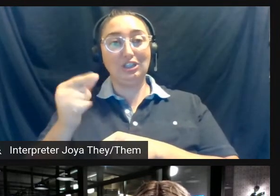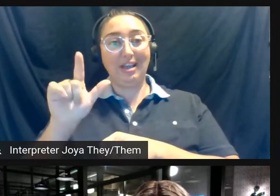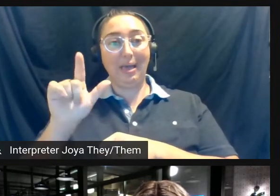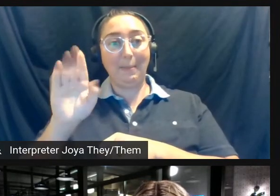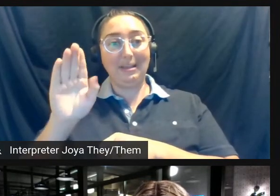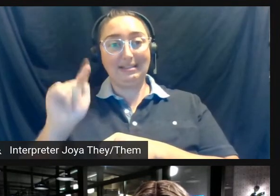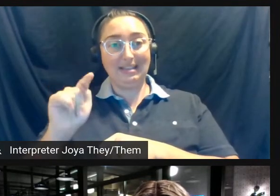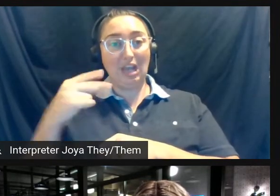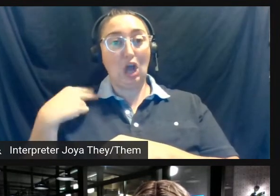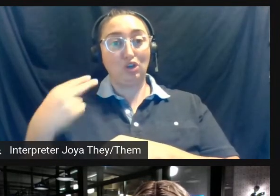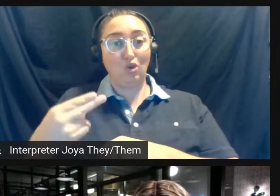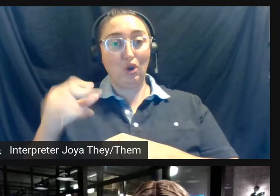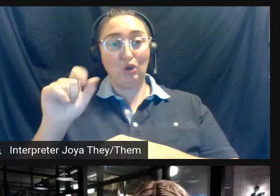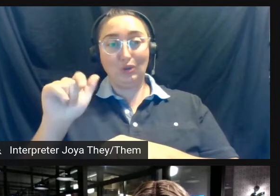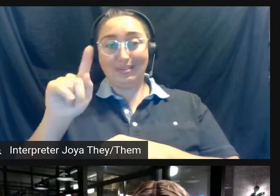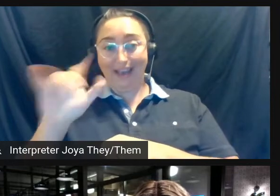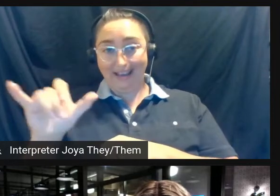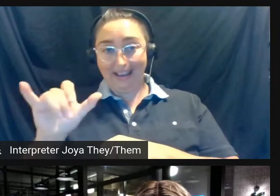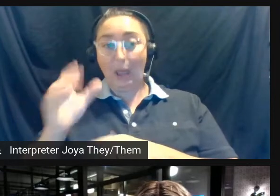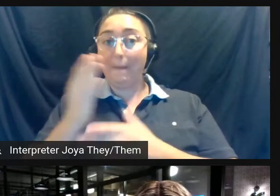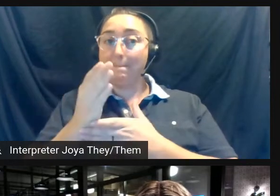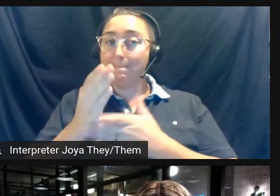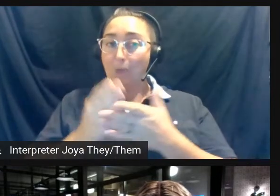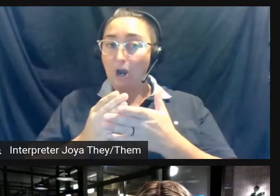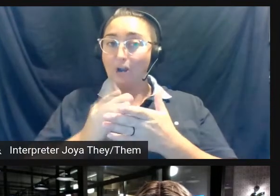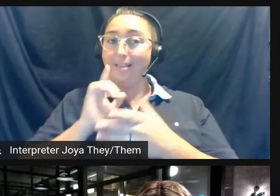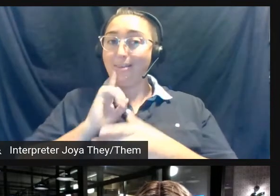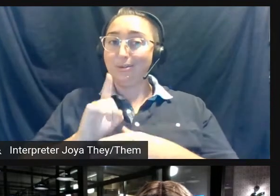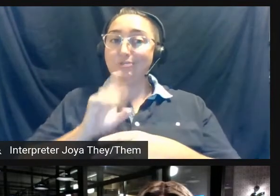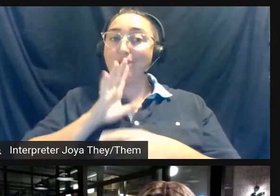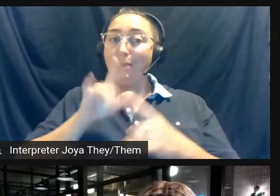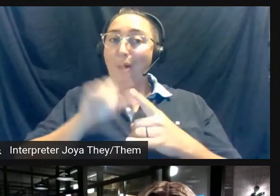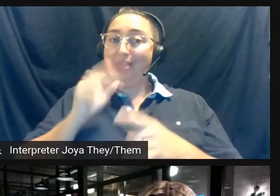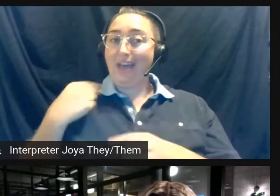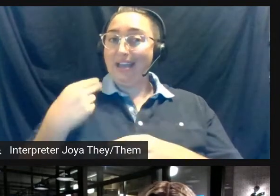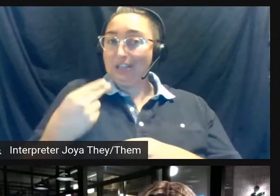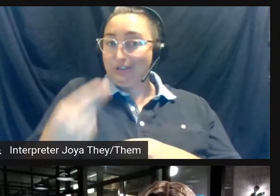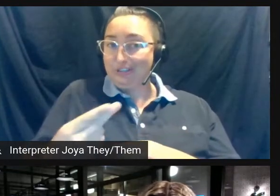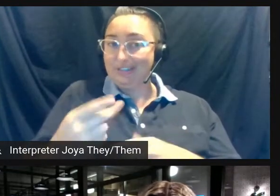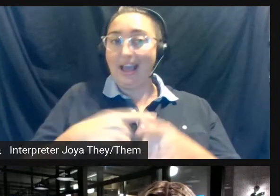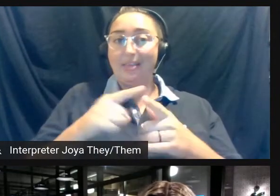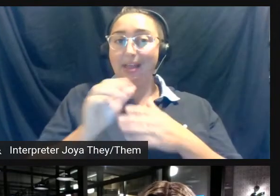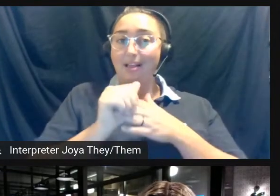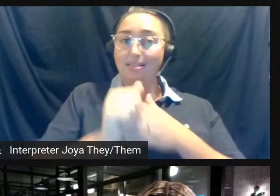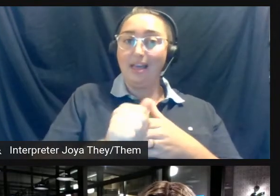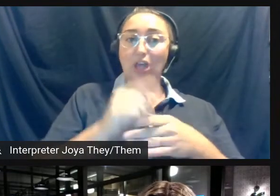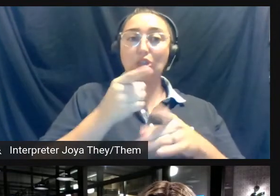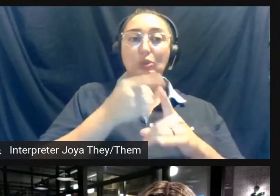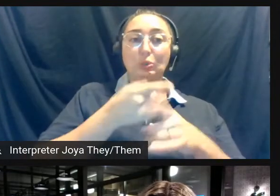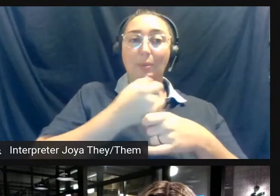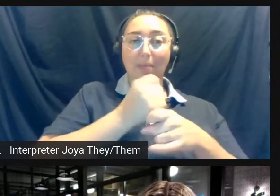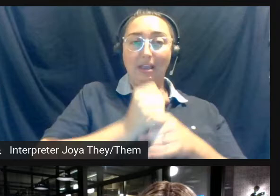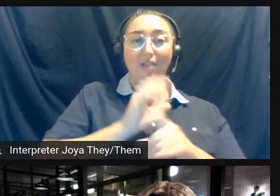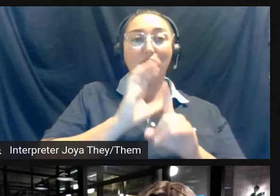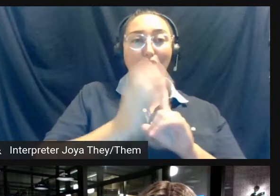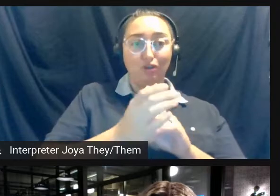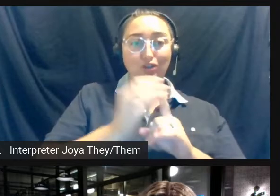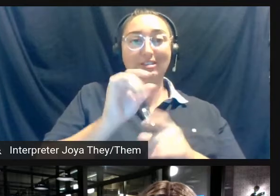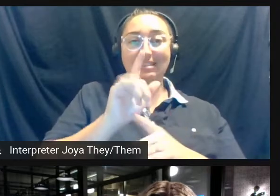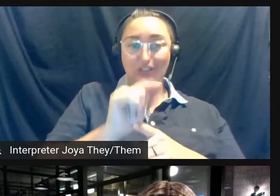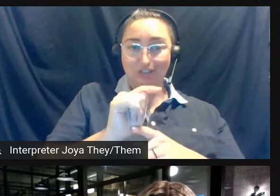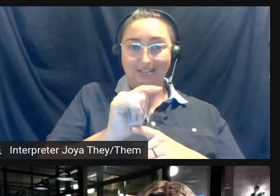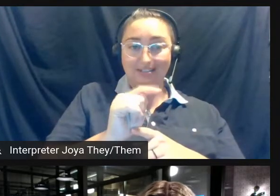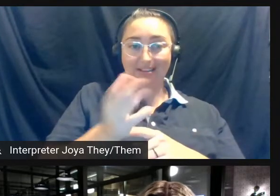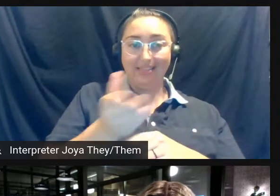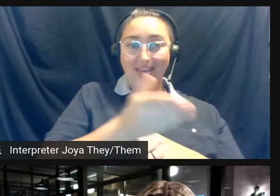Society, in part was unearthing that history that later led to the creation of the cultural district that